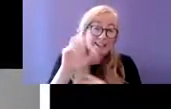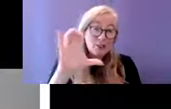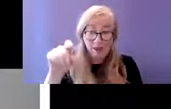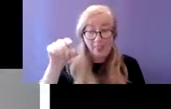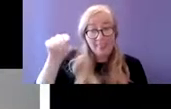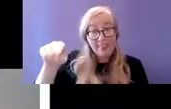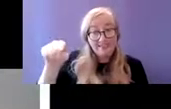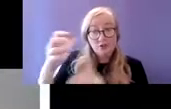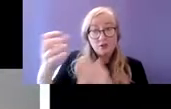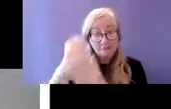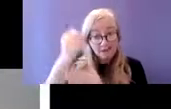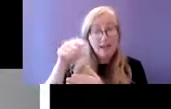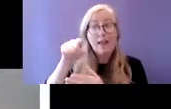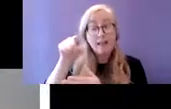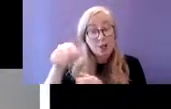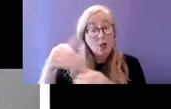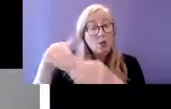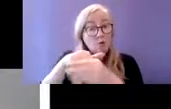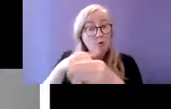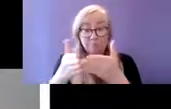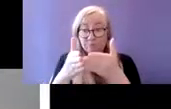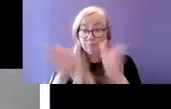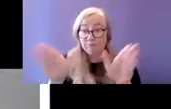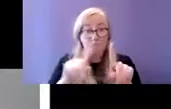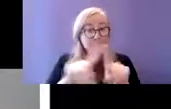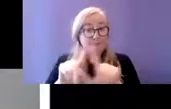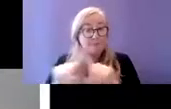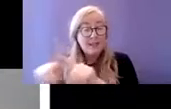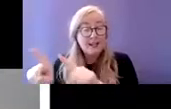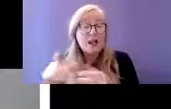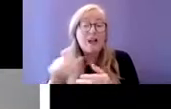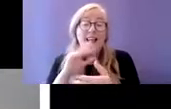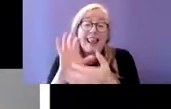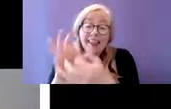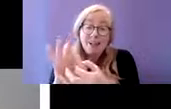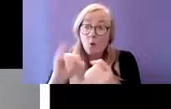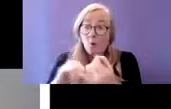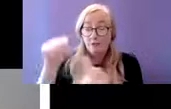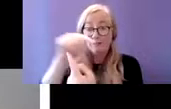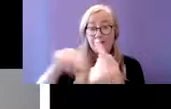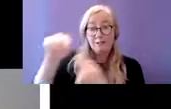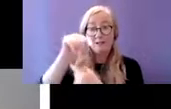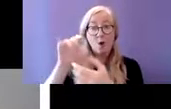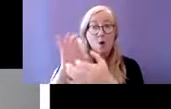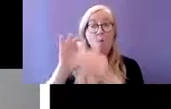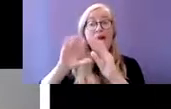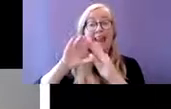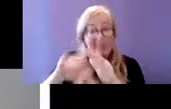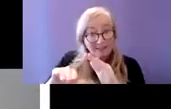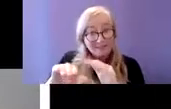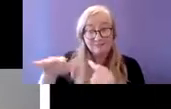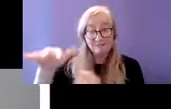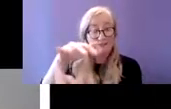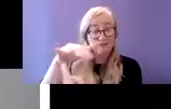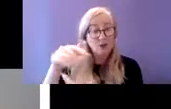that pertain to people who are in homelessness situations we do do some work around disability and